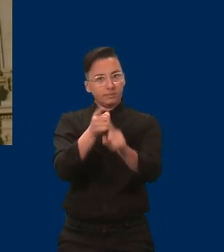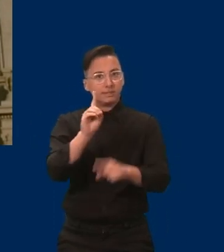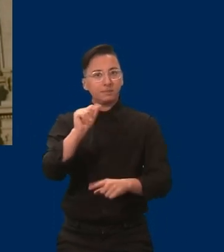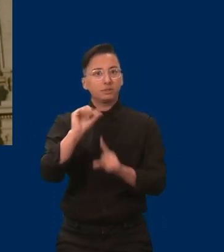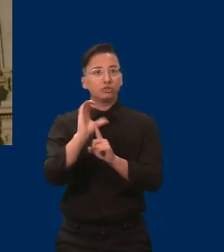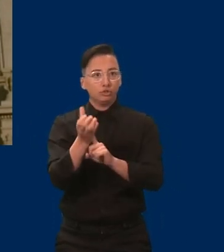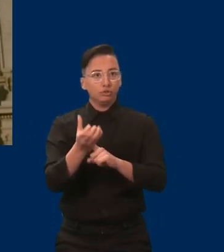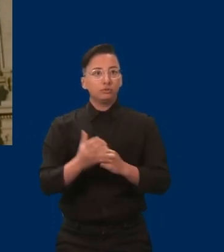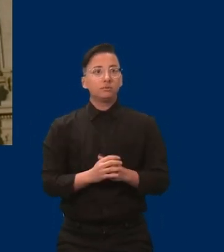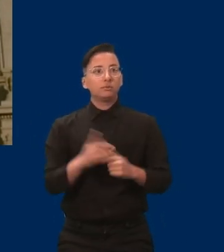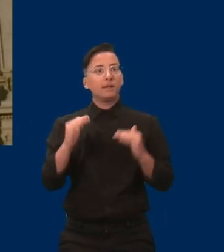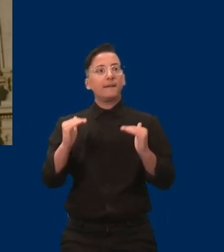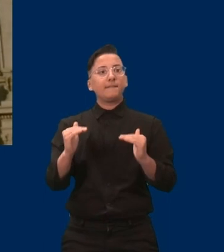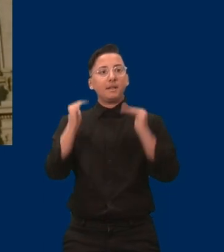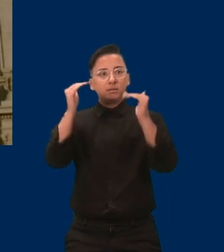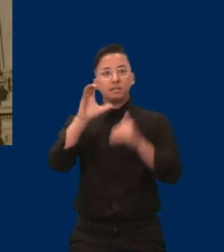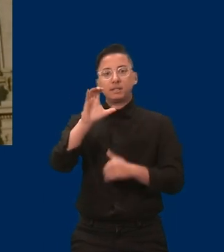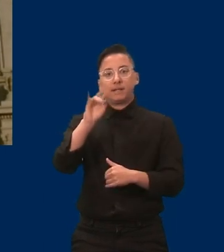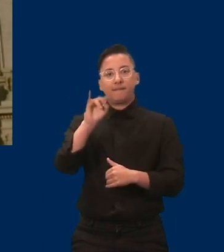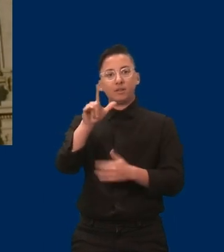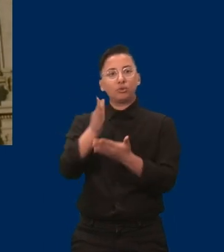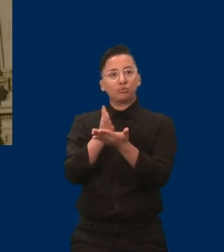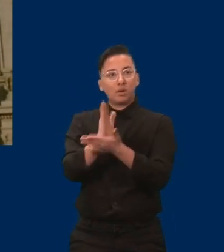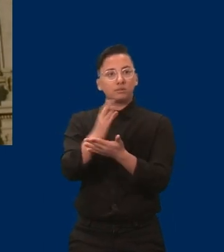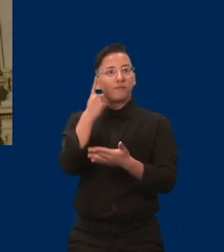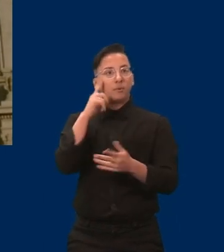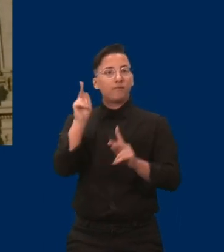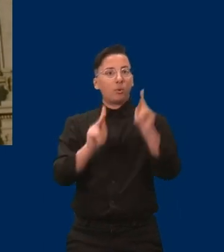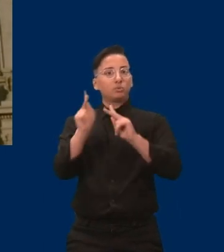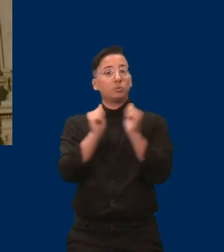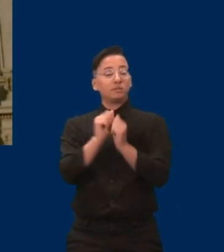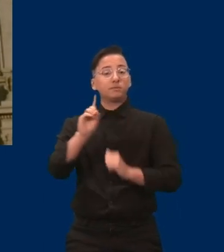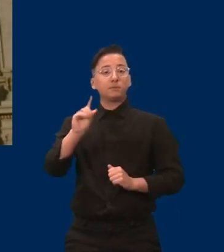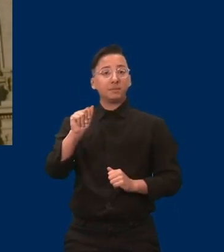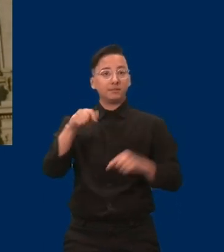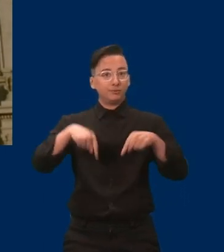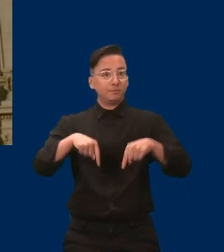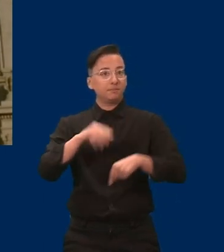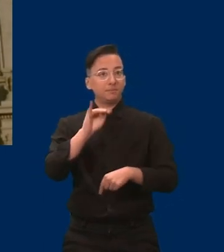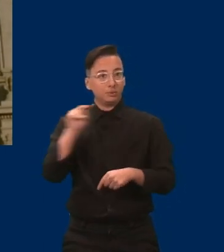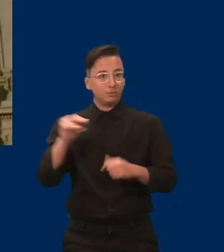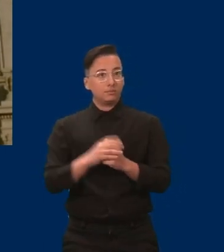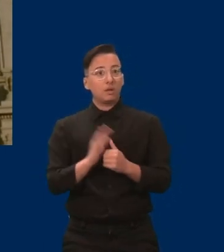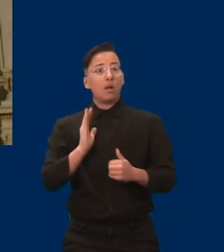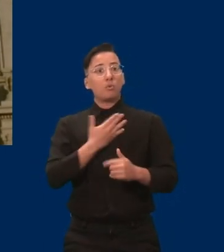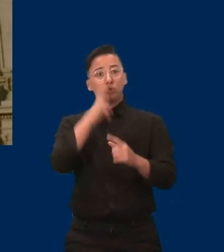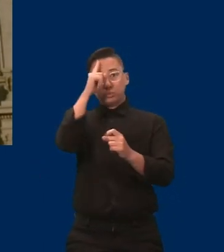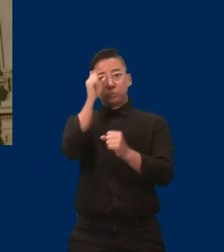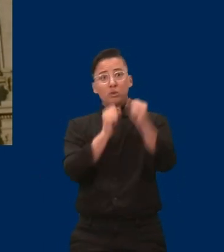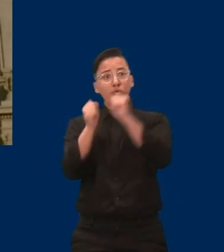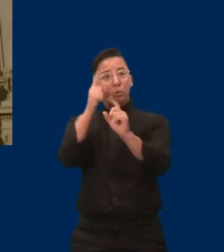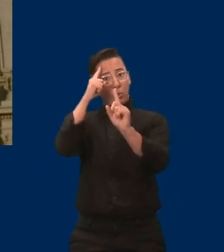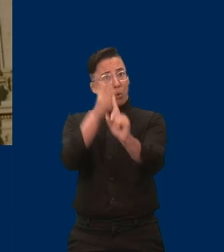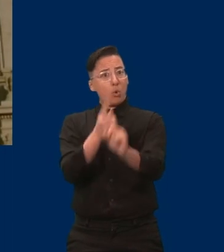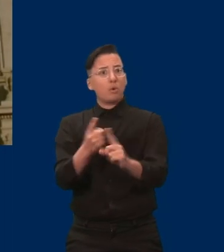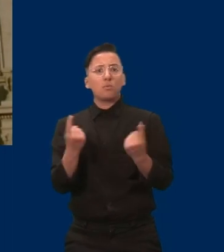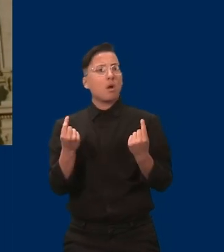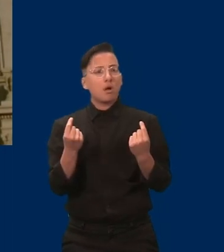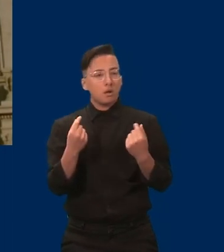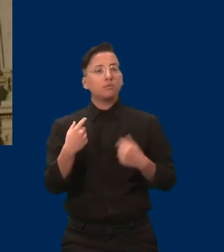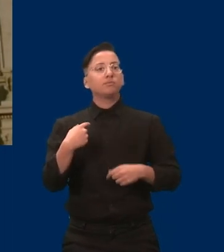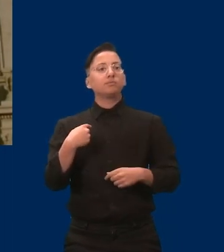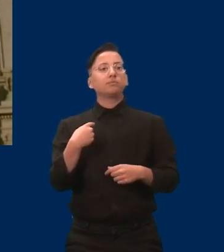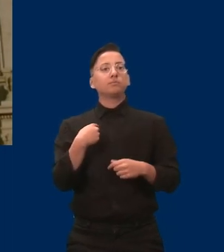services for Minnesotans with disabilities. Our strategic goals are created by our governor appointed council board,